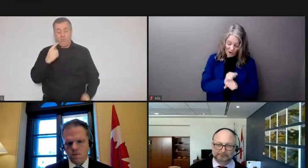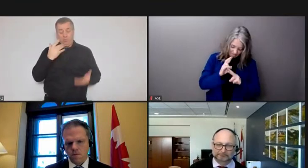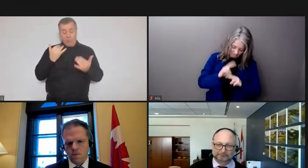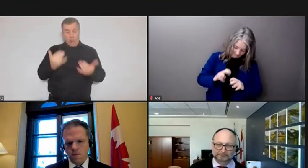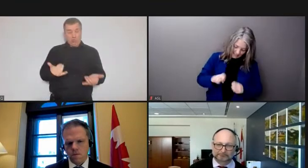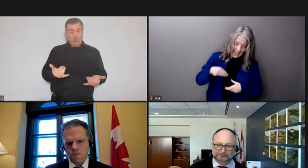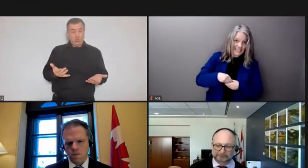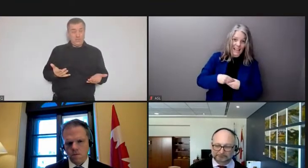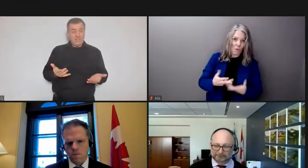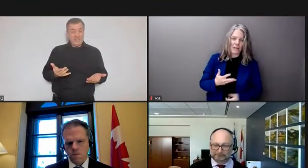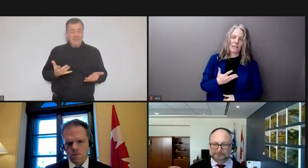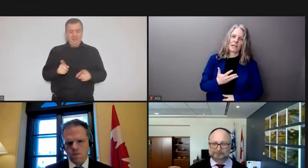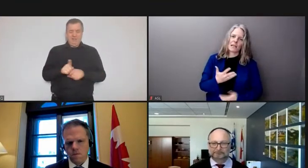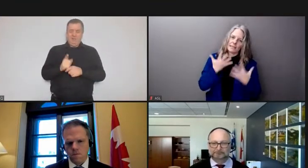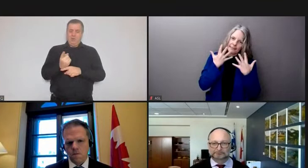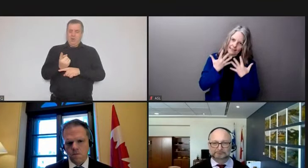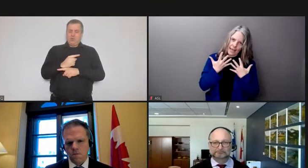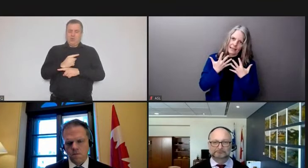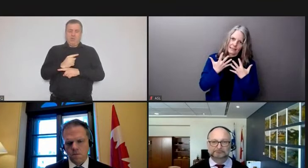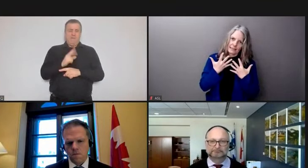but also determination